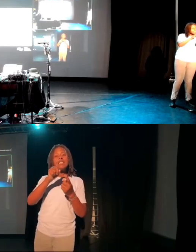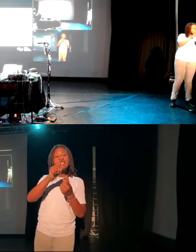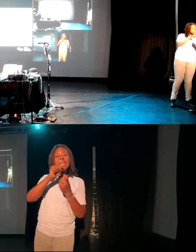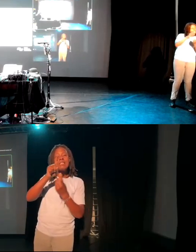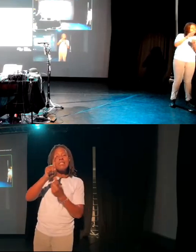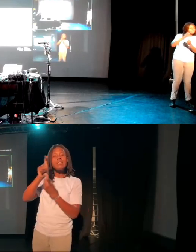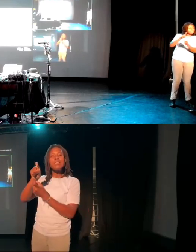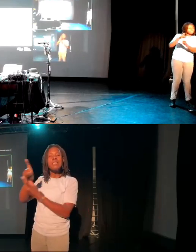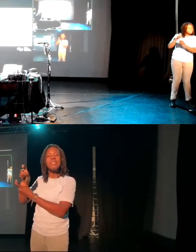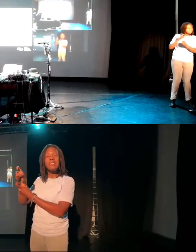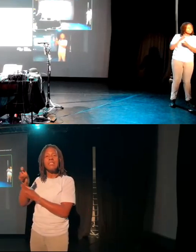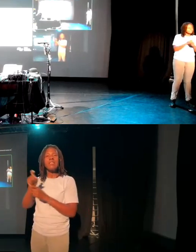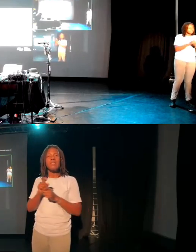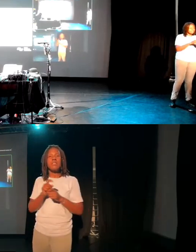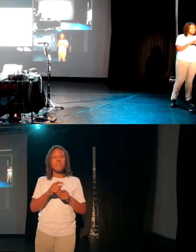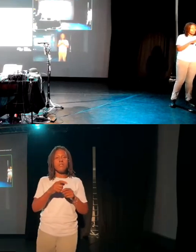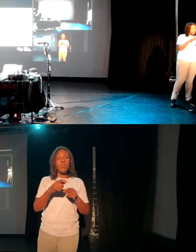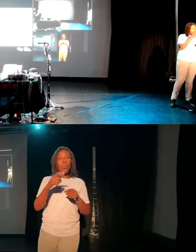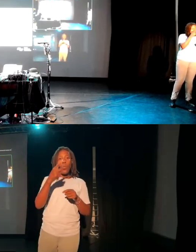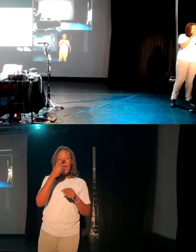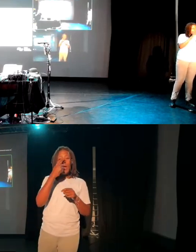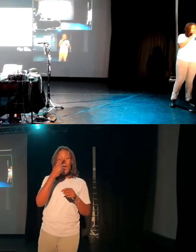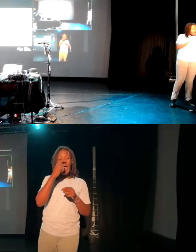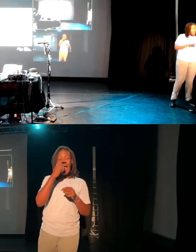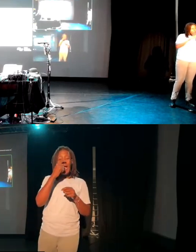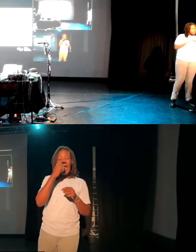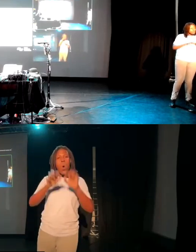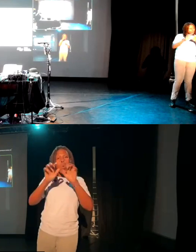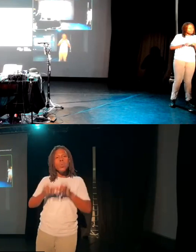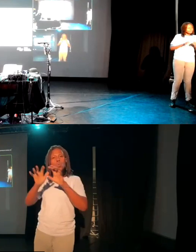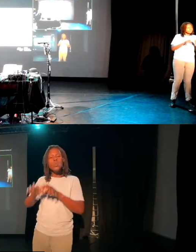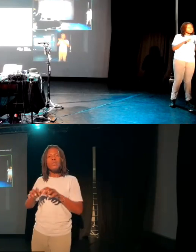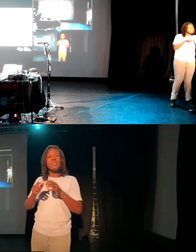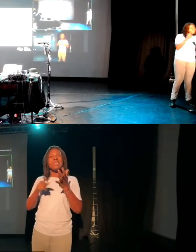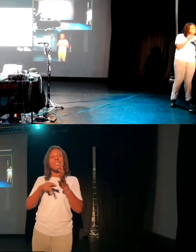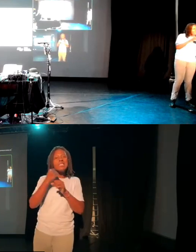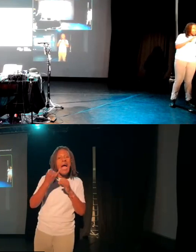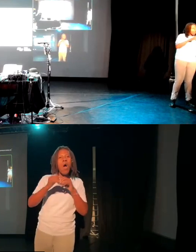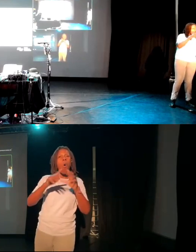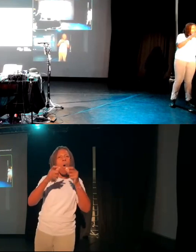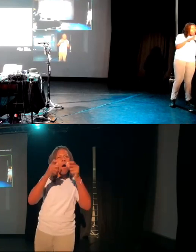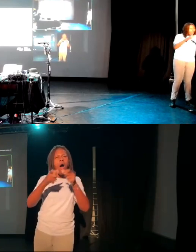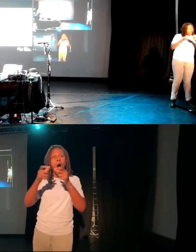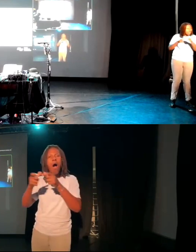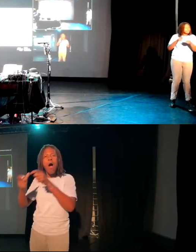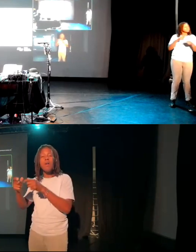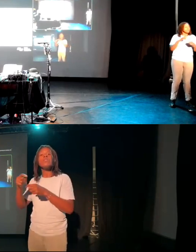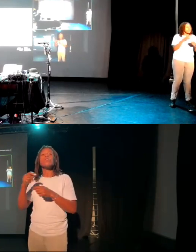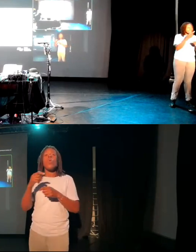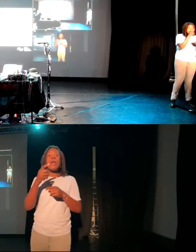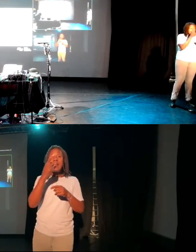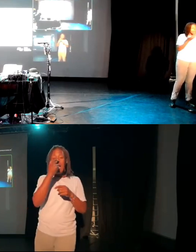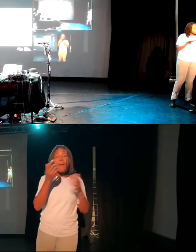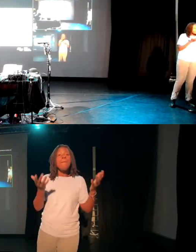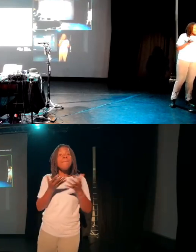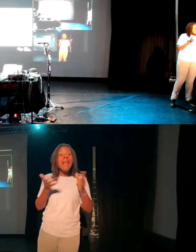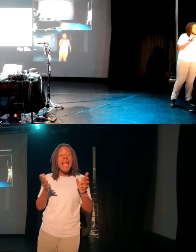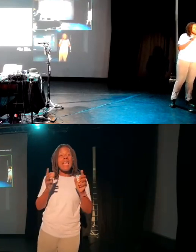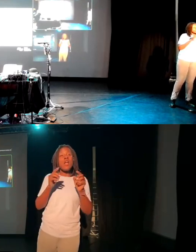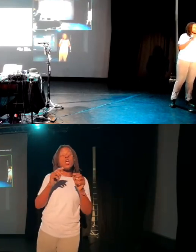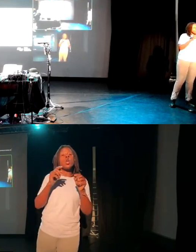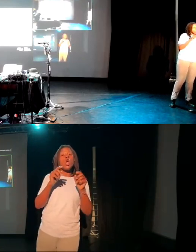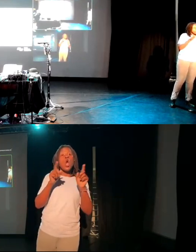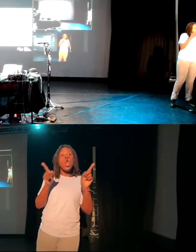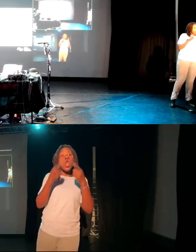tags or cards so that they will play a note or a sequence of notes or a chord when it gets to that. And the lovely thing about this is it's